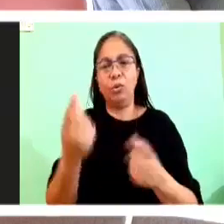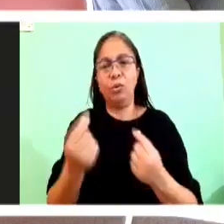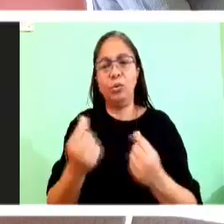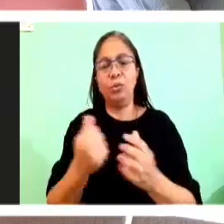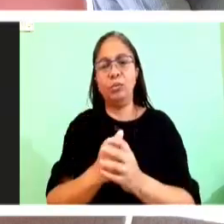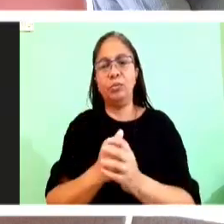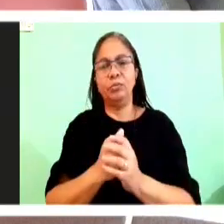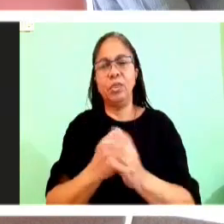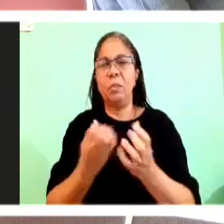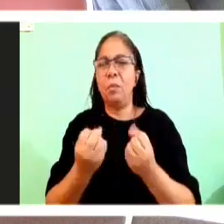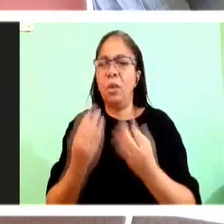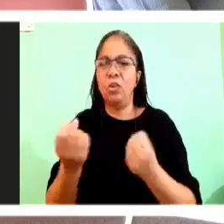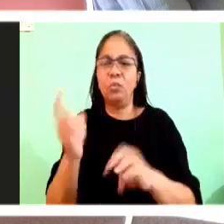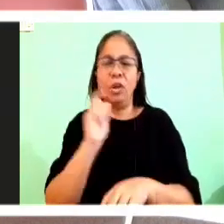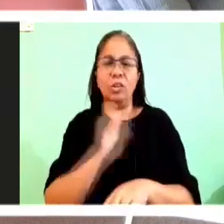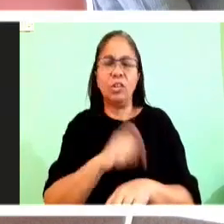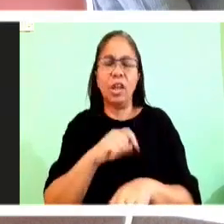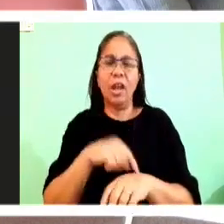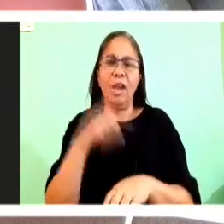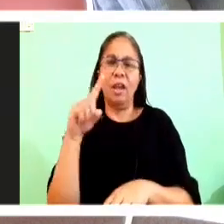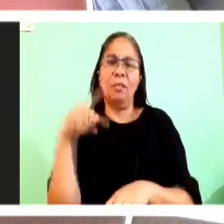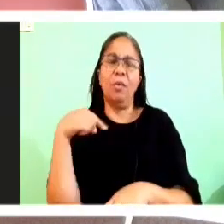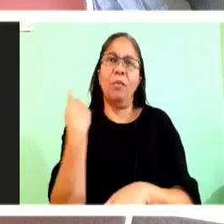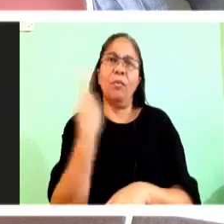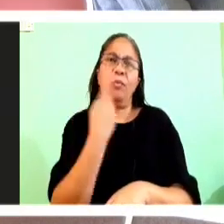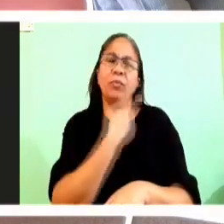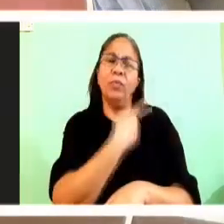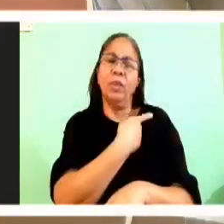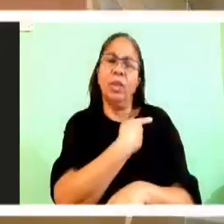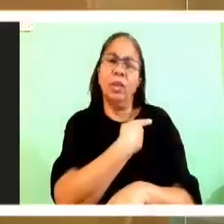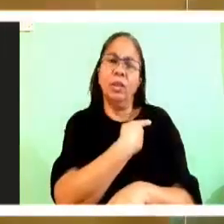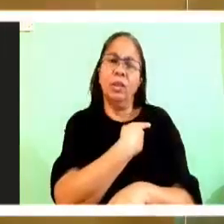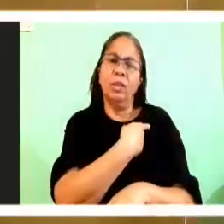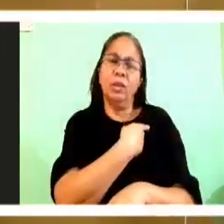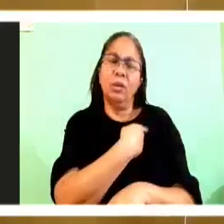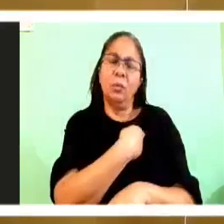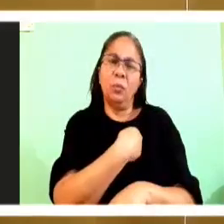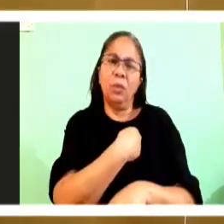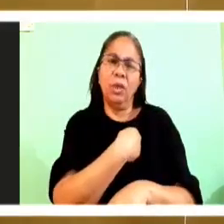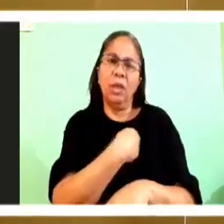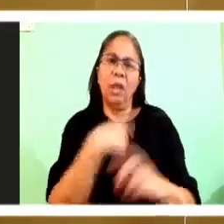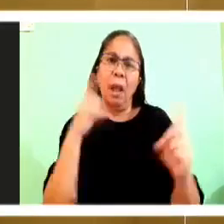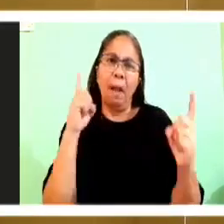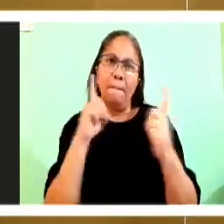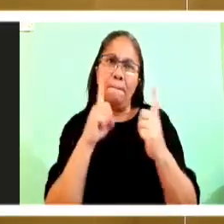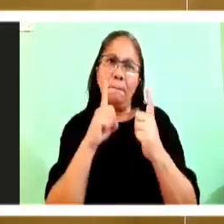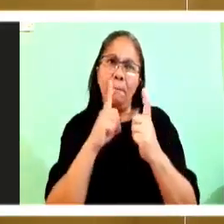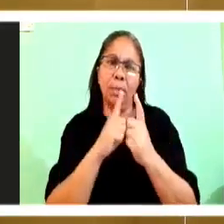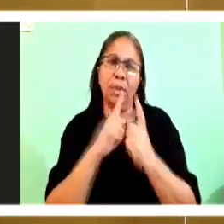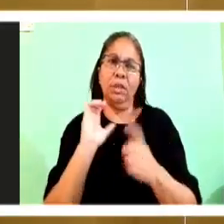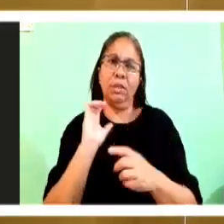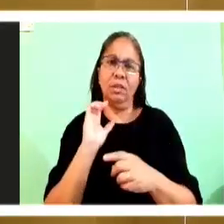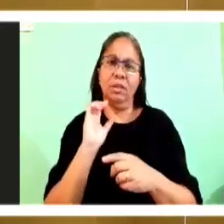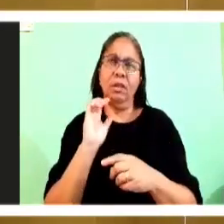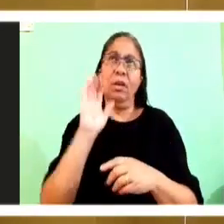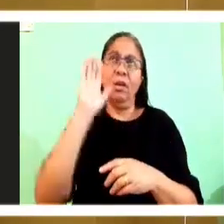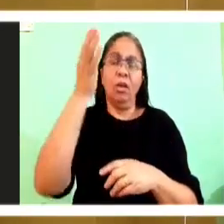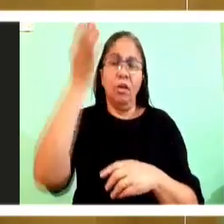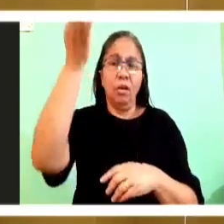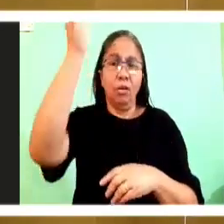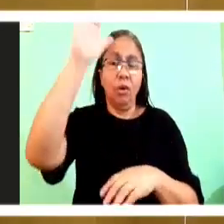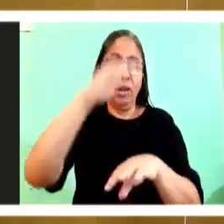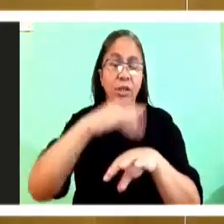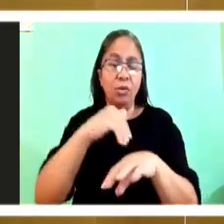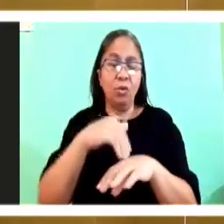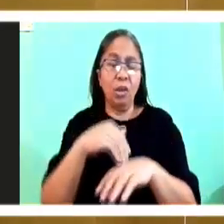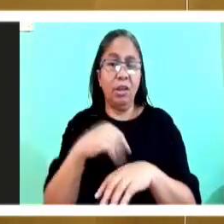come face to face with God's purpose in our life and we run. When I was 16 years old